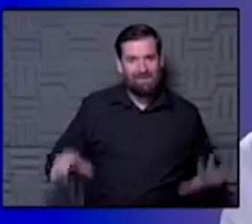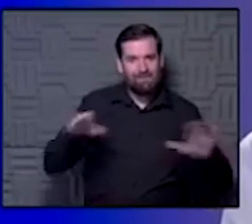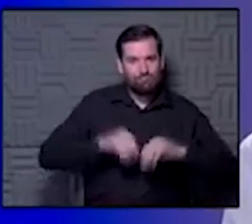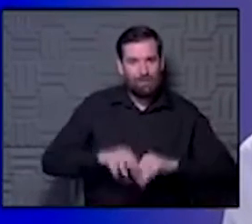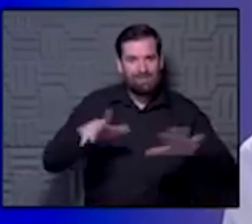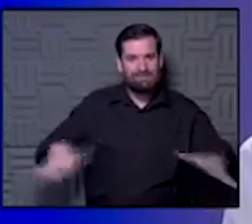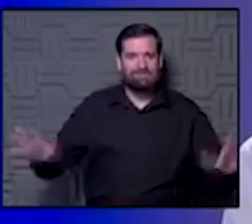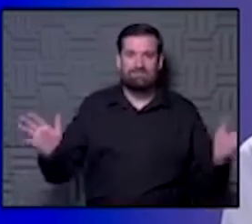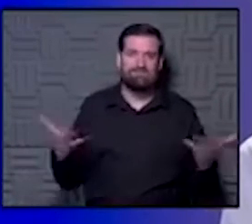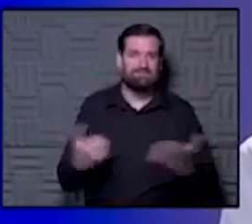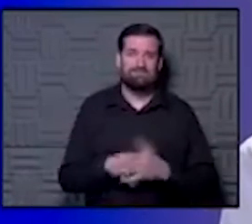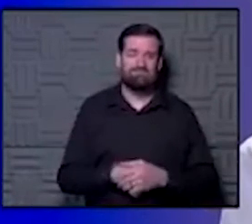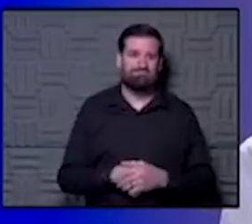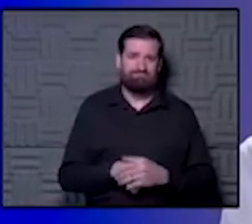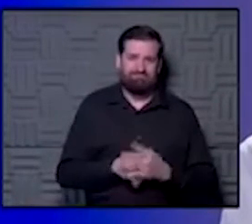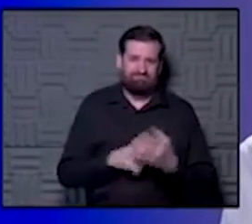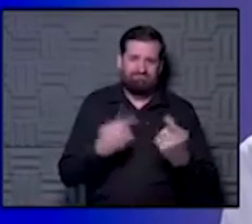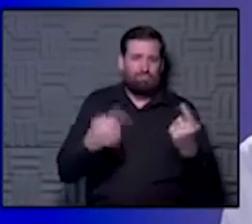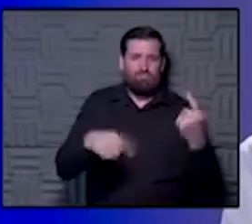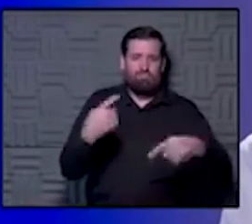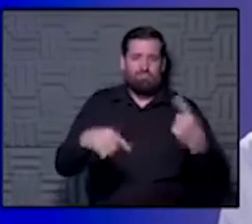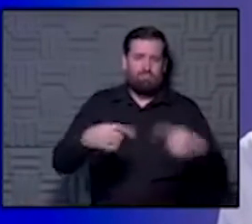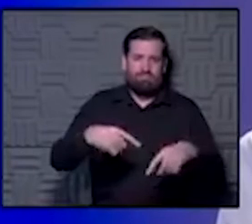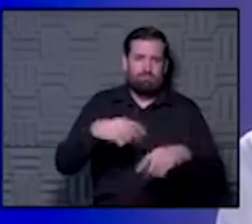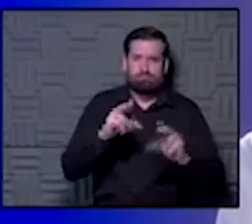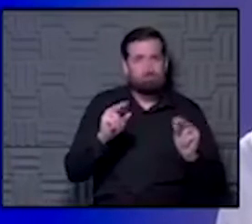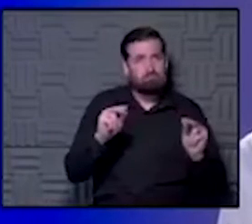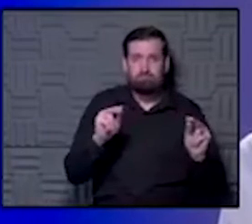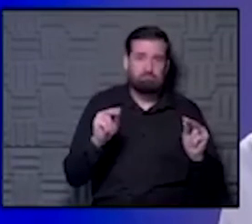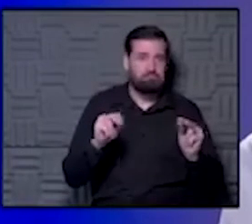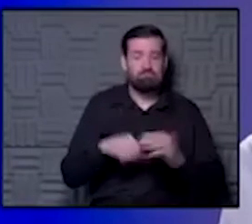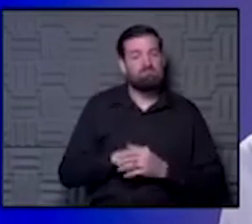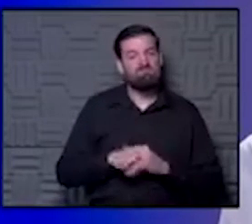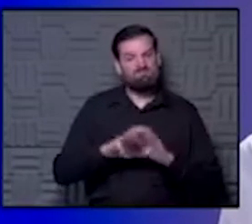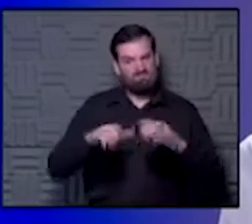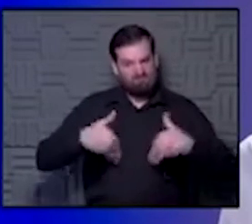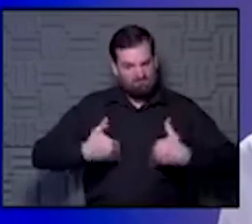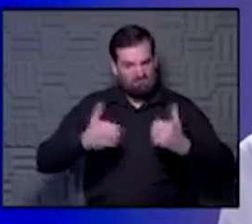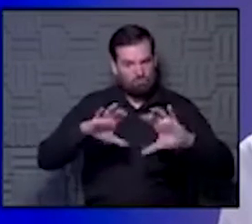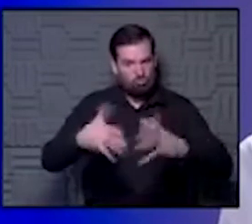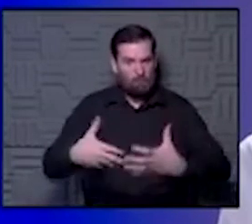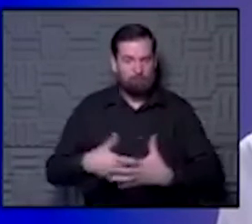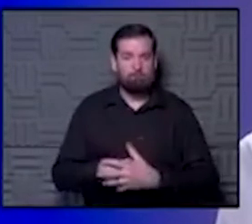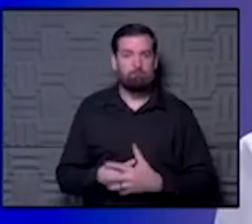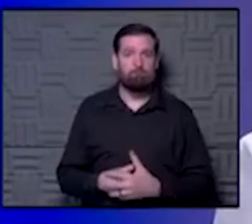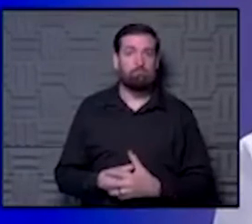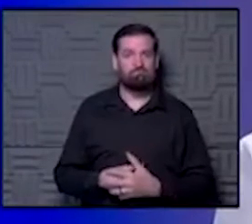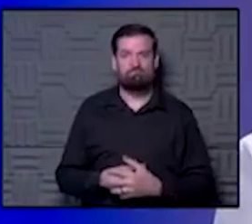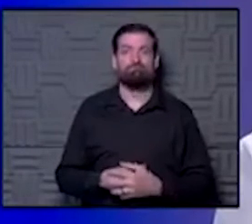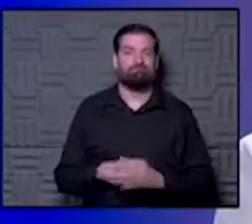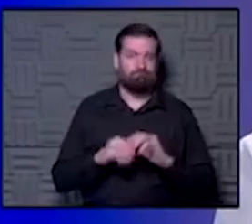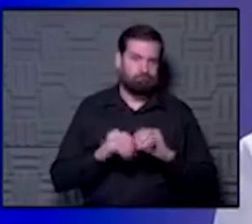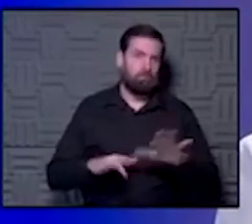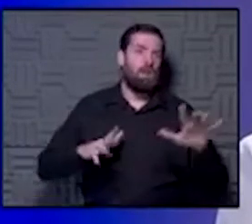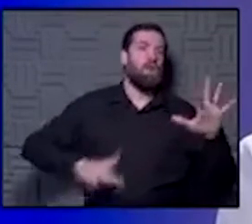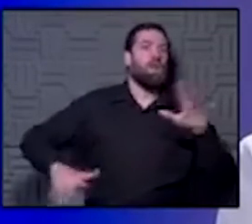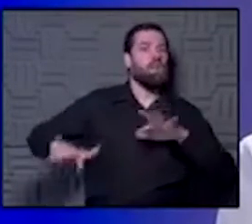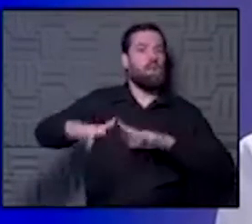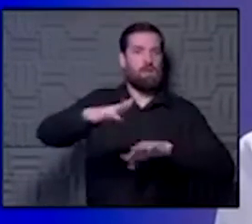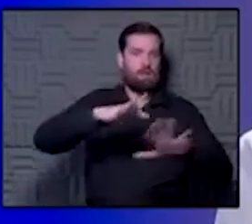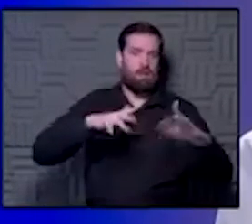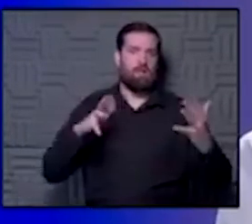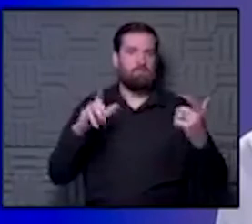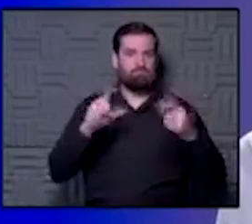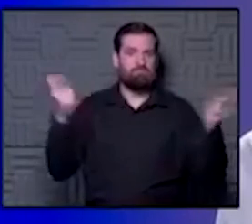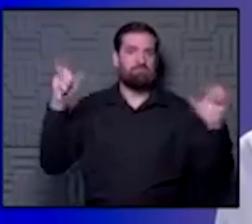I don't think there's a lot of debate around that. We know that in that young population, it has been going around. That's the largest population